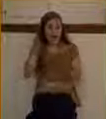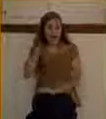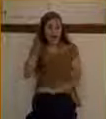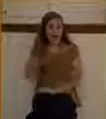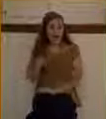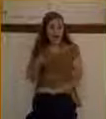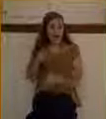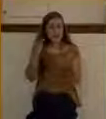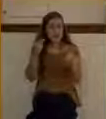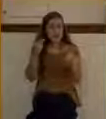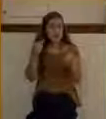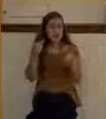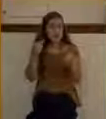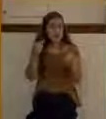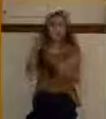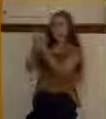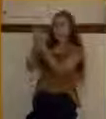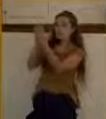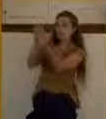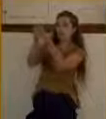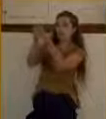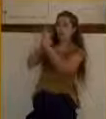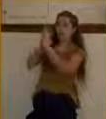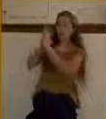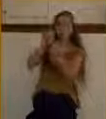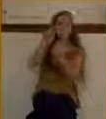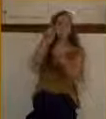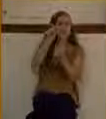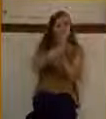about what you want. Go to him and ask him.